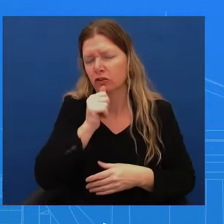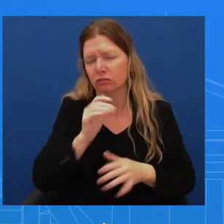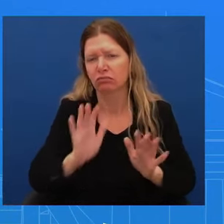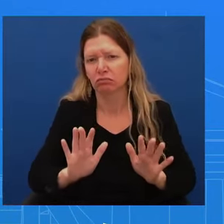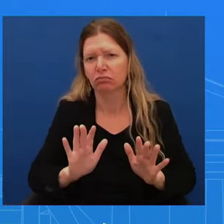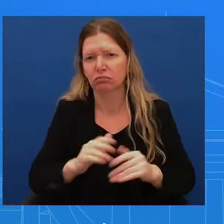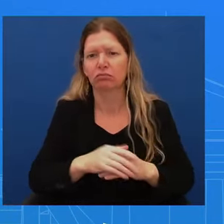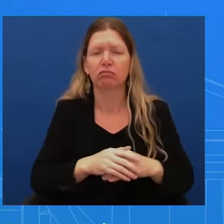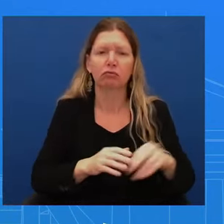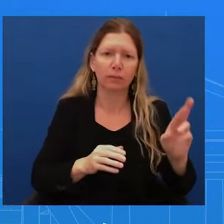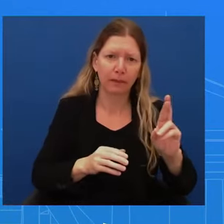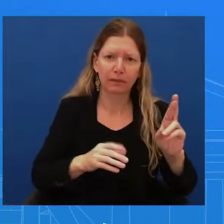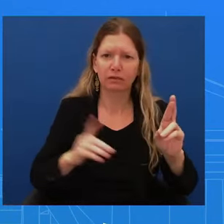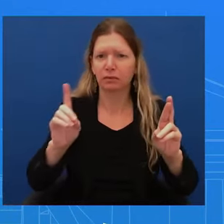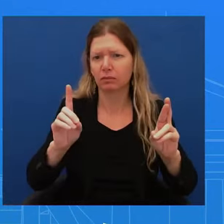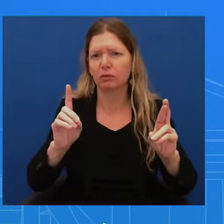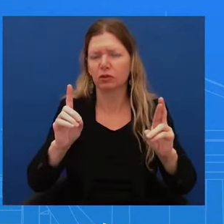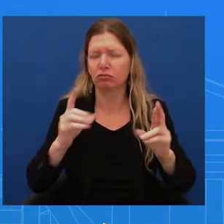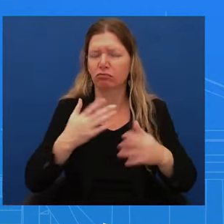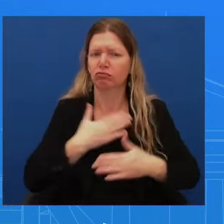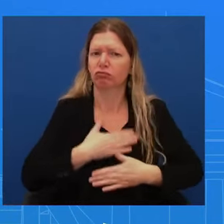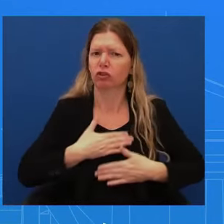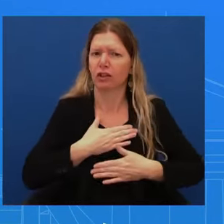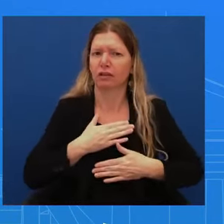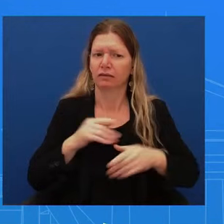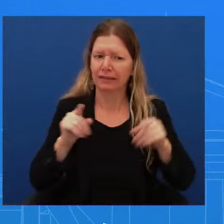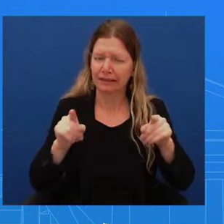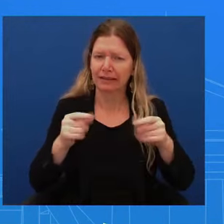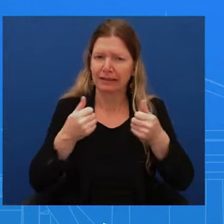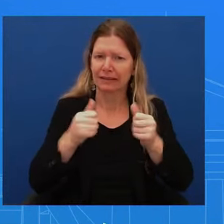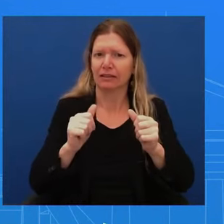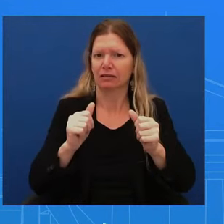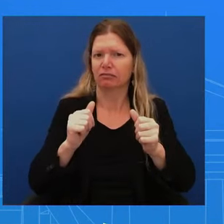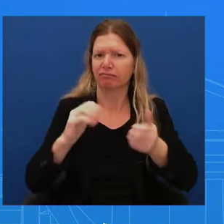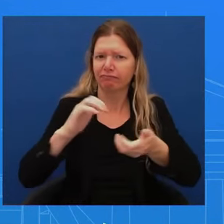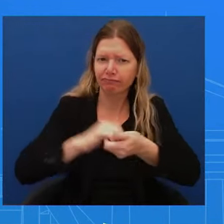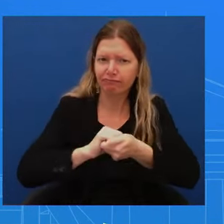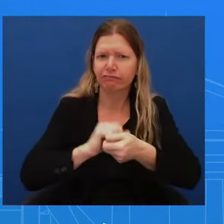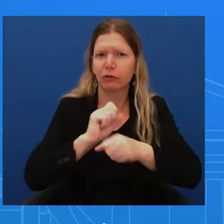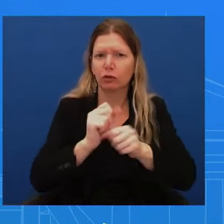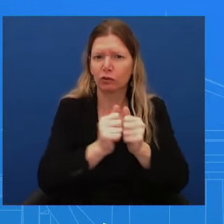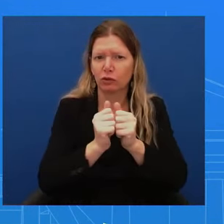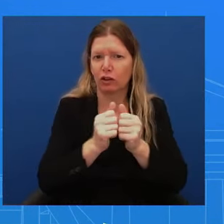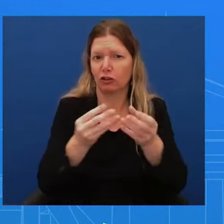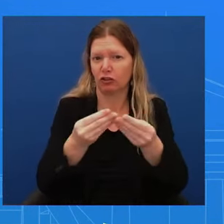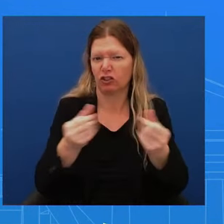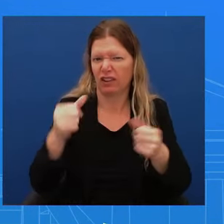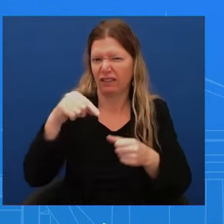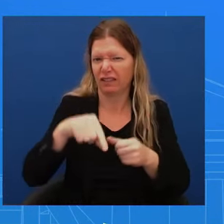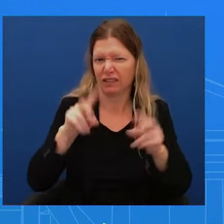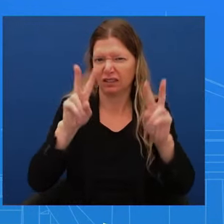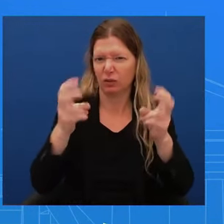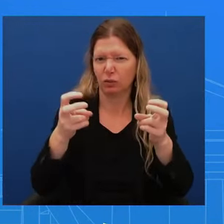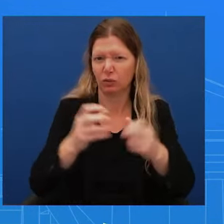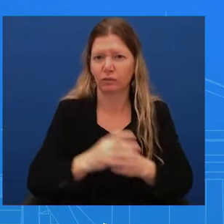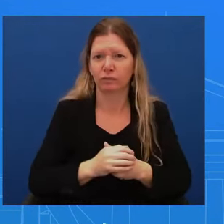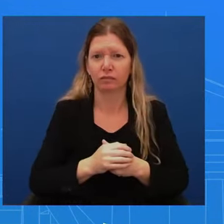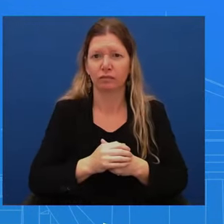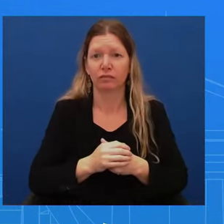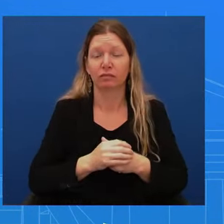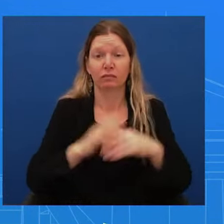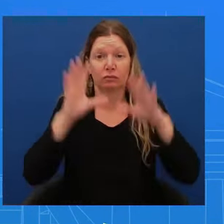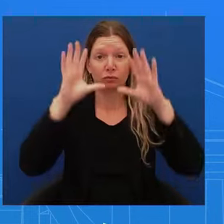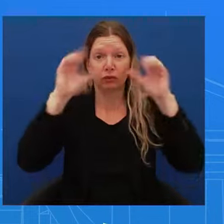solution to what we see at the border. And the President has always said, we need to see a bipartisan agreement on an issue that has existed for